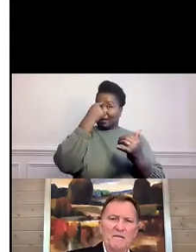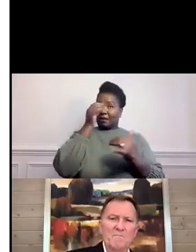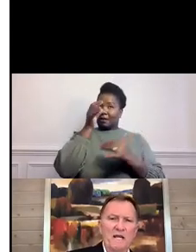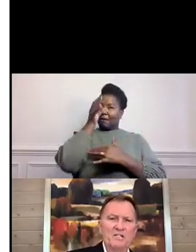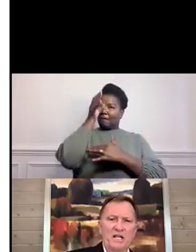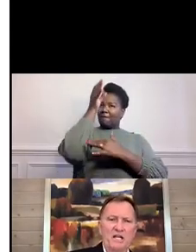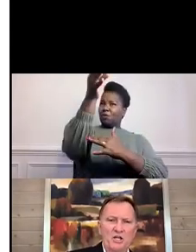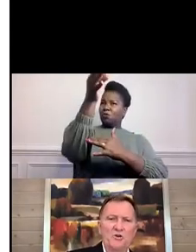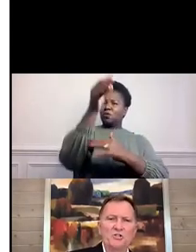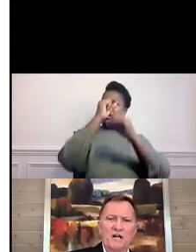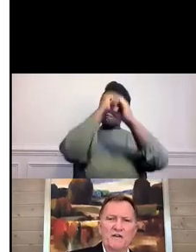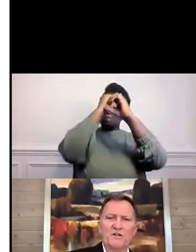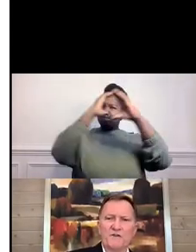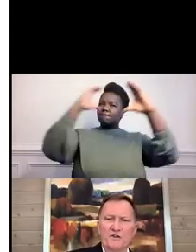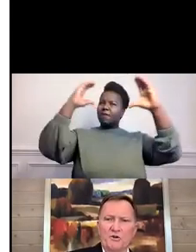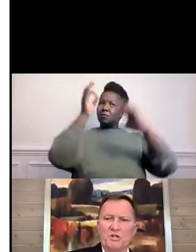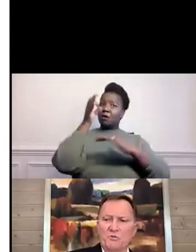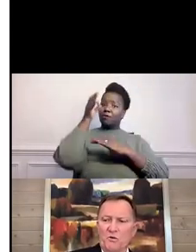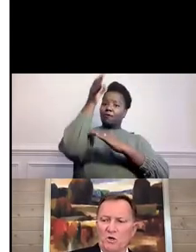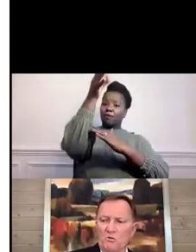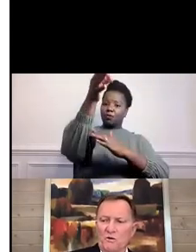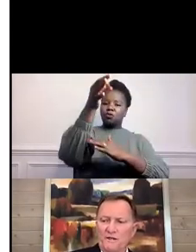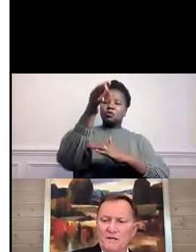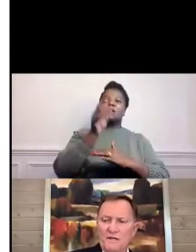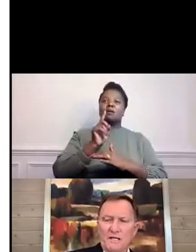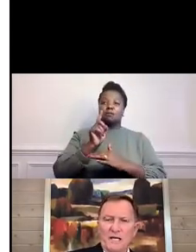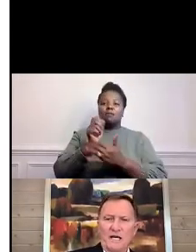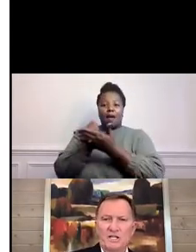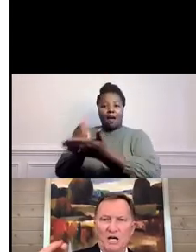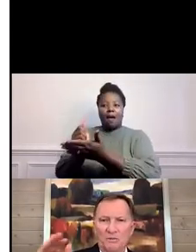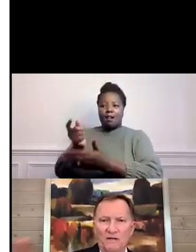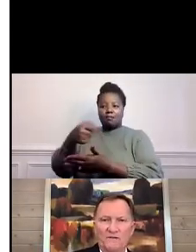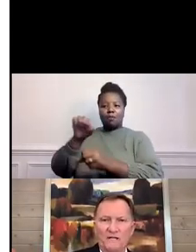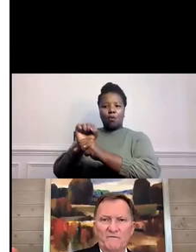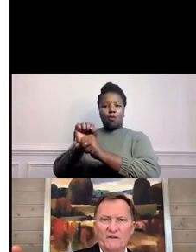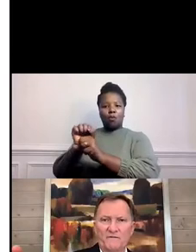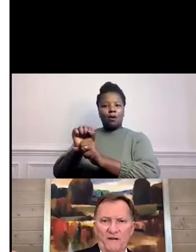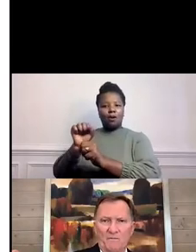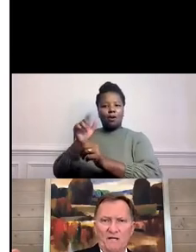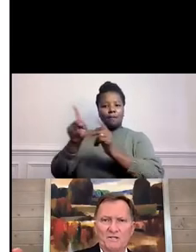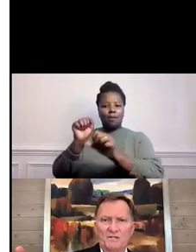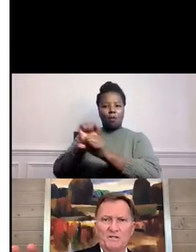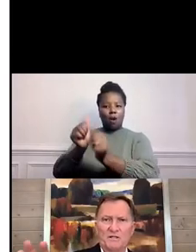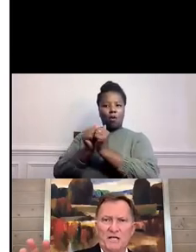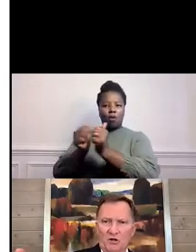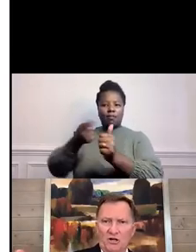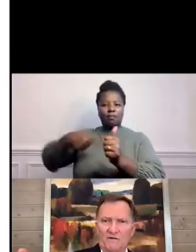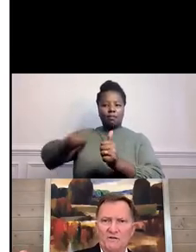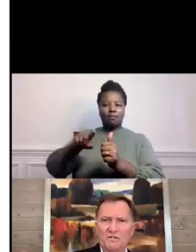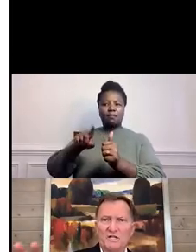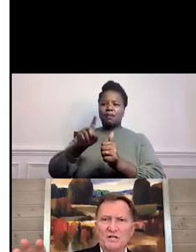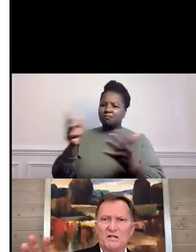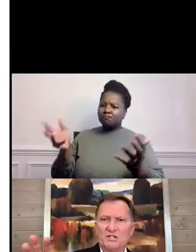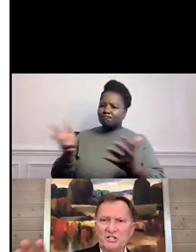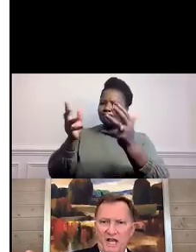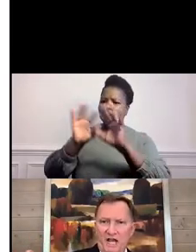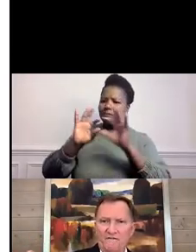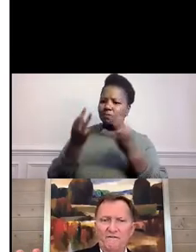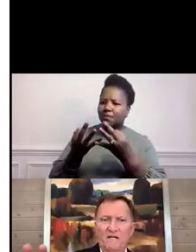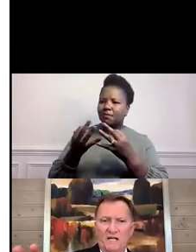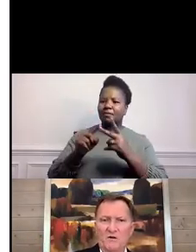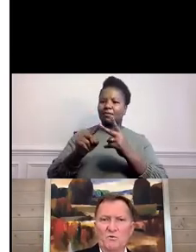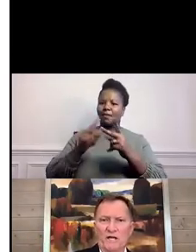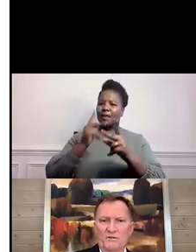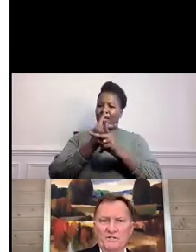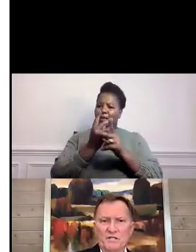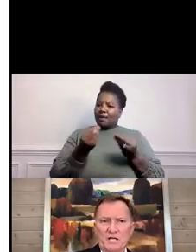it makes a huge difference for those that we work with. It is uplifting for the families, caregivers, staff,